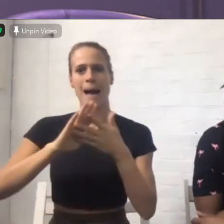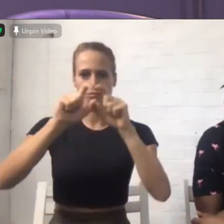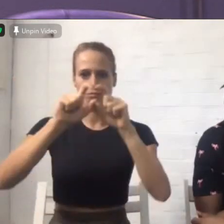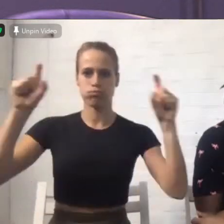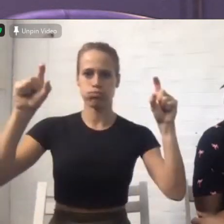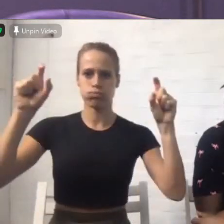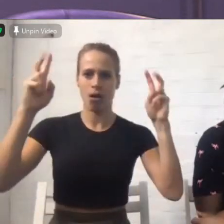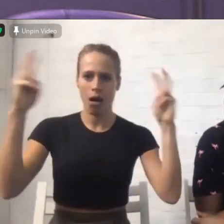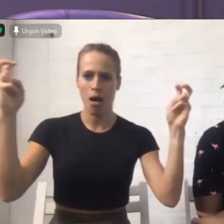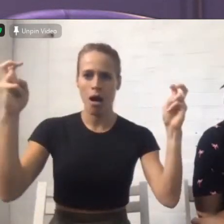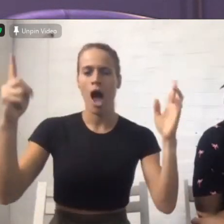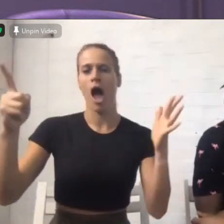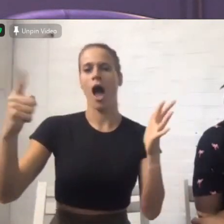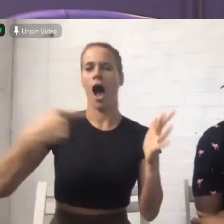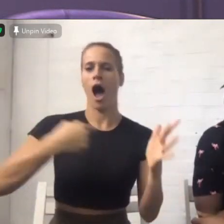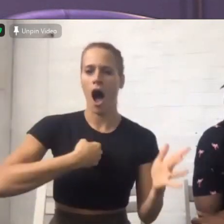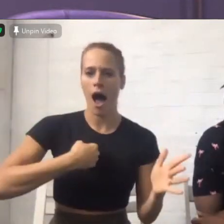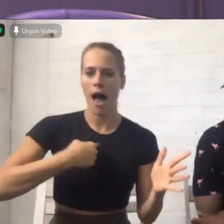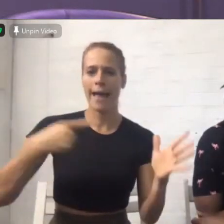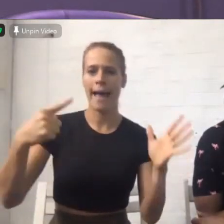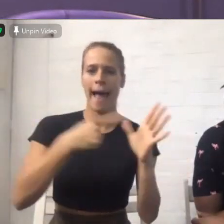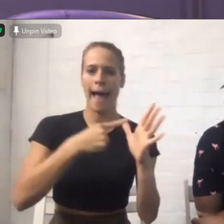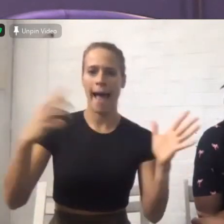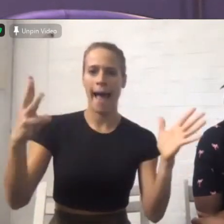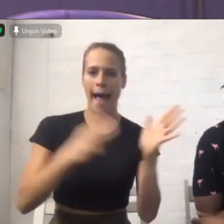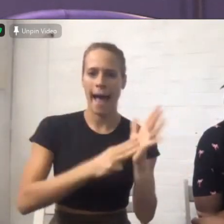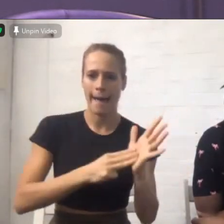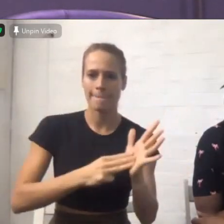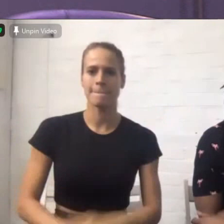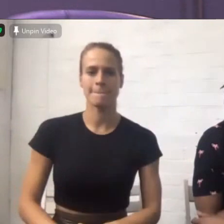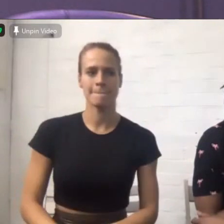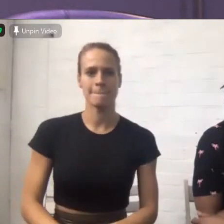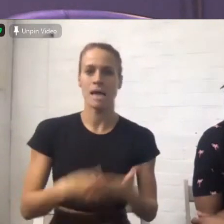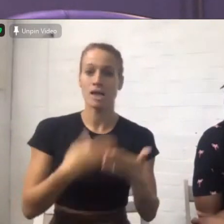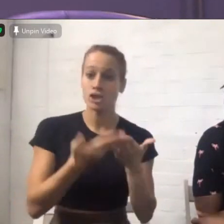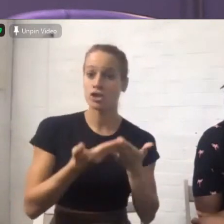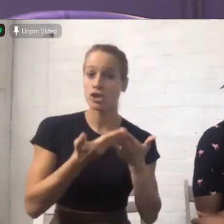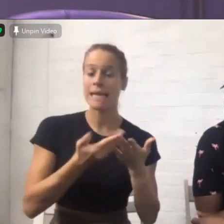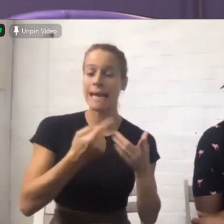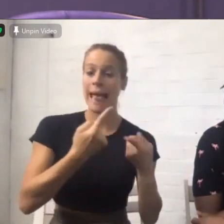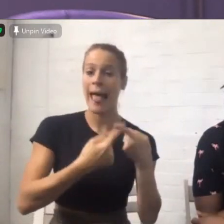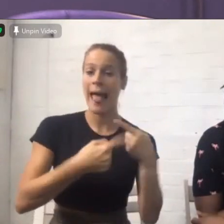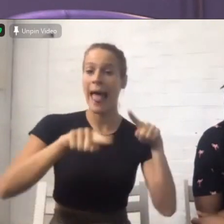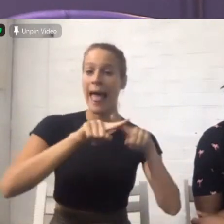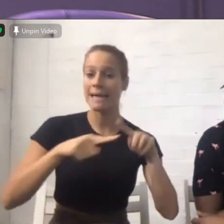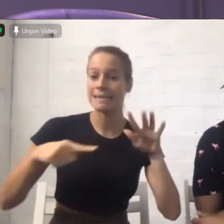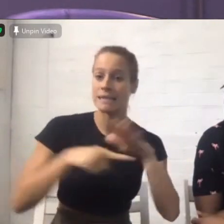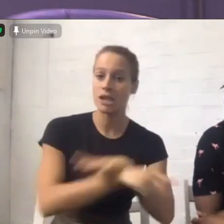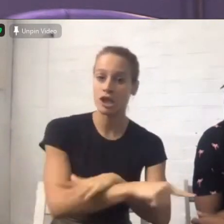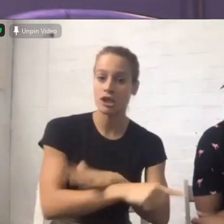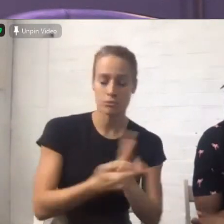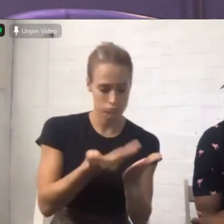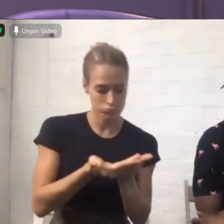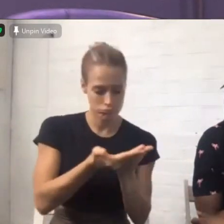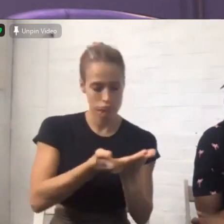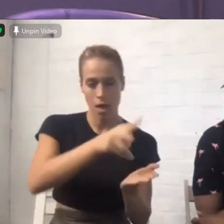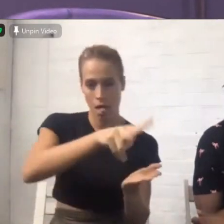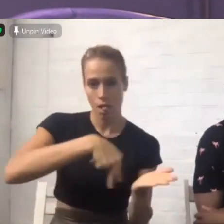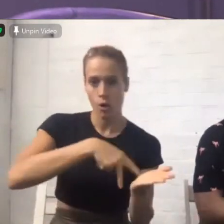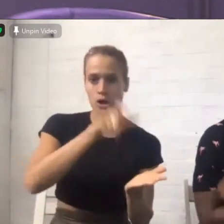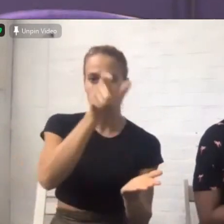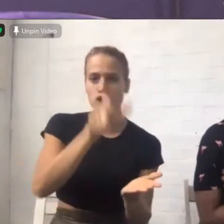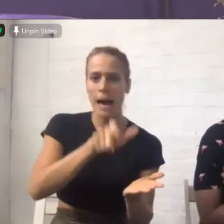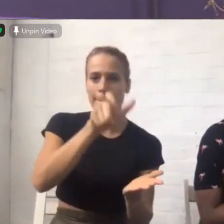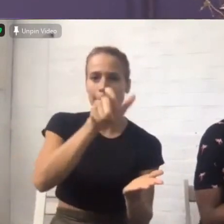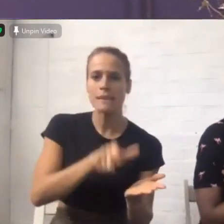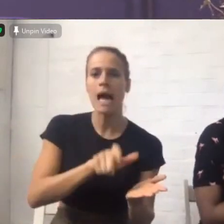in Exodus, we looked in one of those chapters, chapter 16, where the Lord